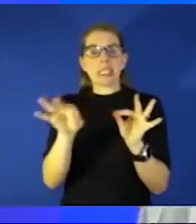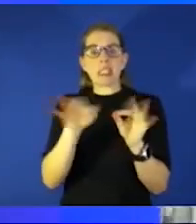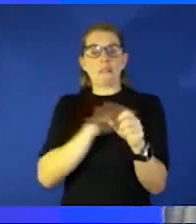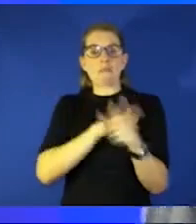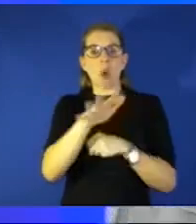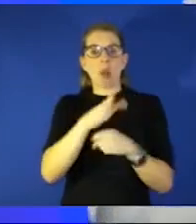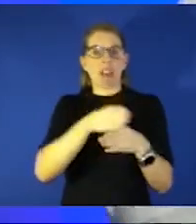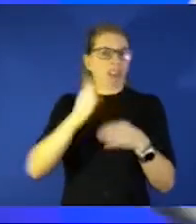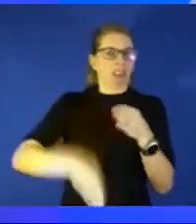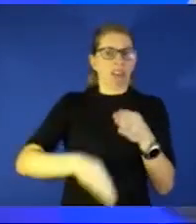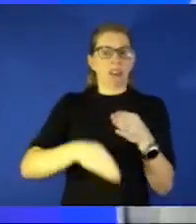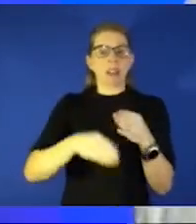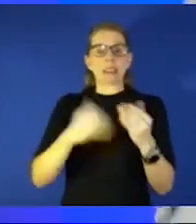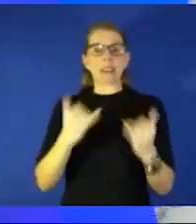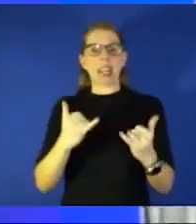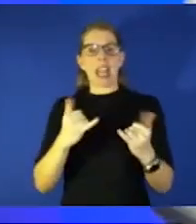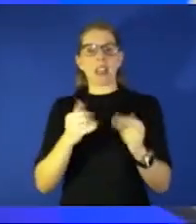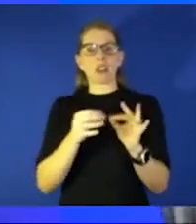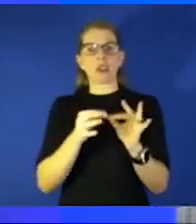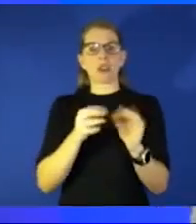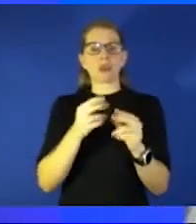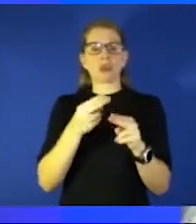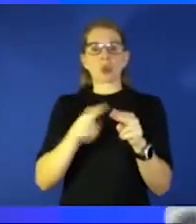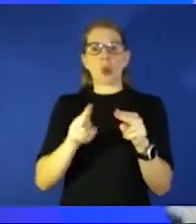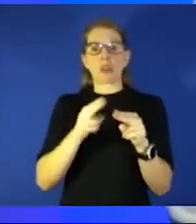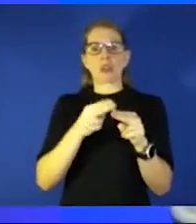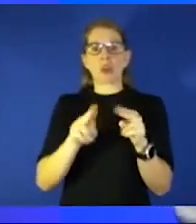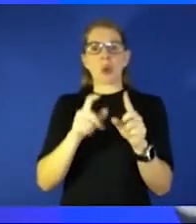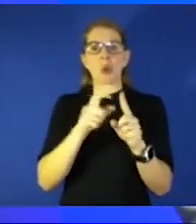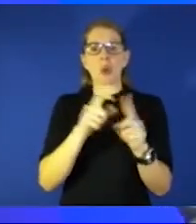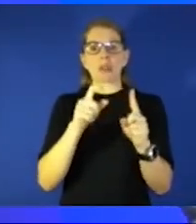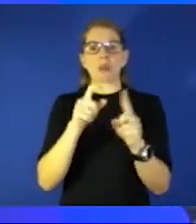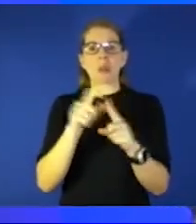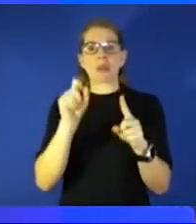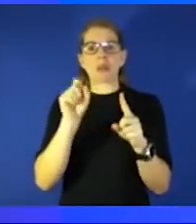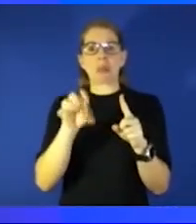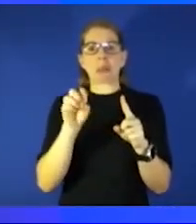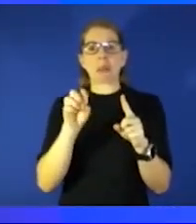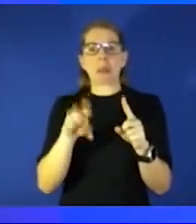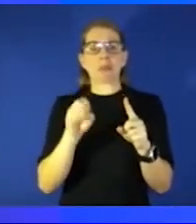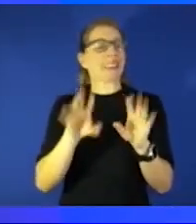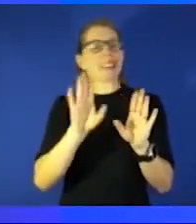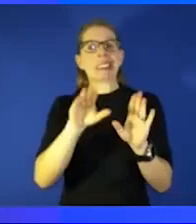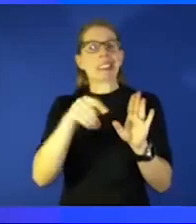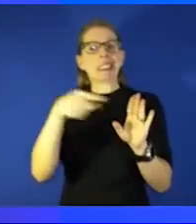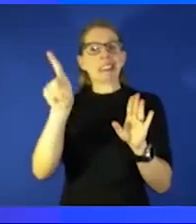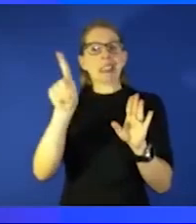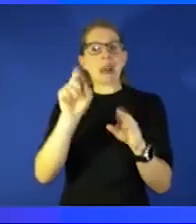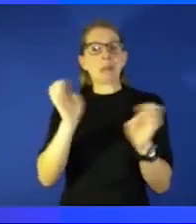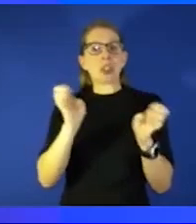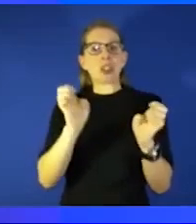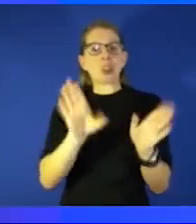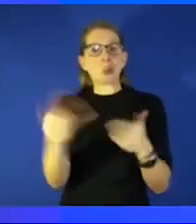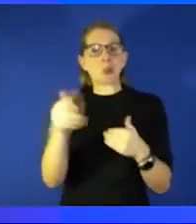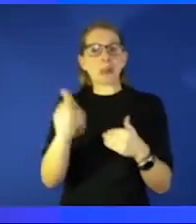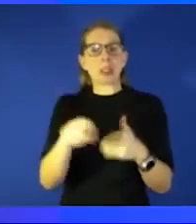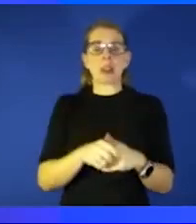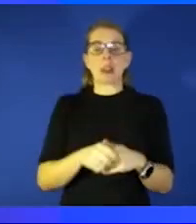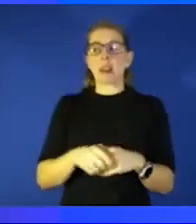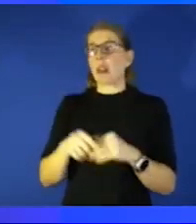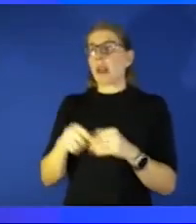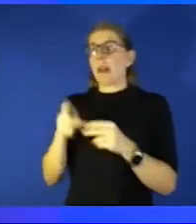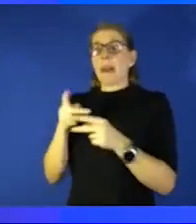trying to entice them so you find yourself managing the patient you find yourself managing the families and then you know too